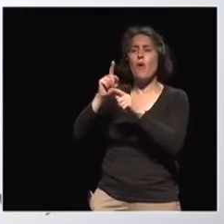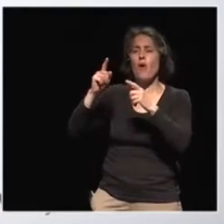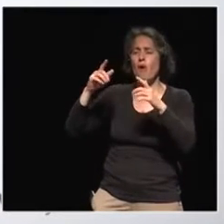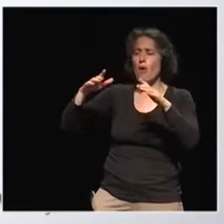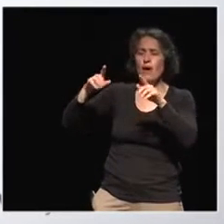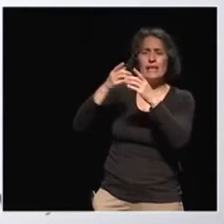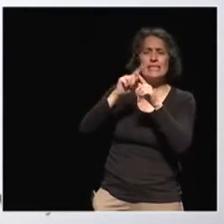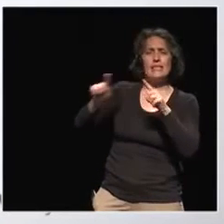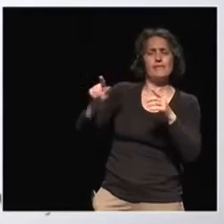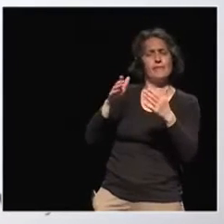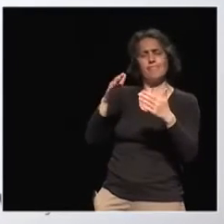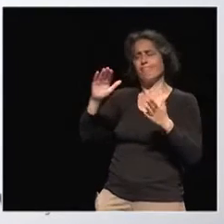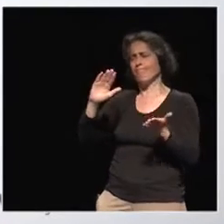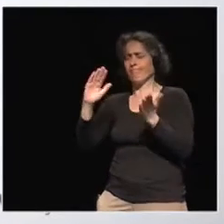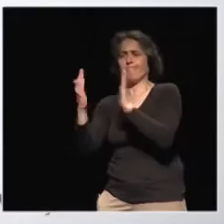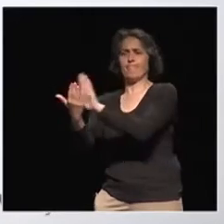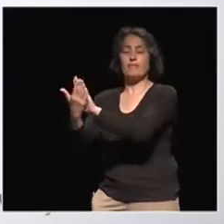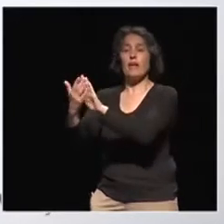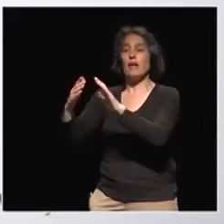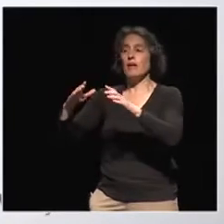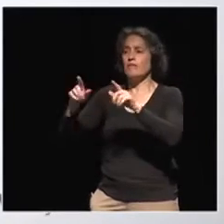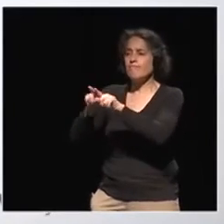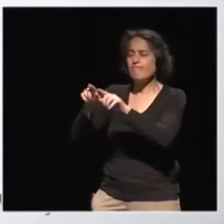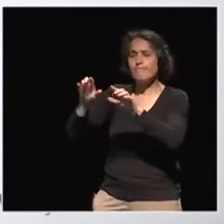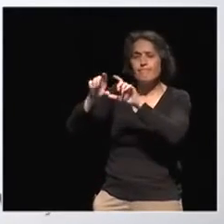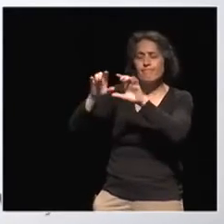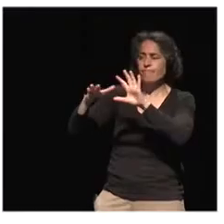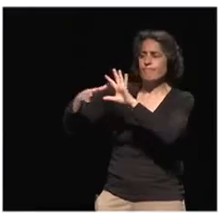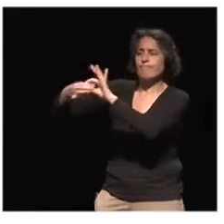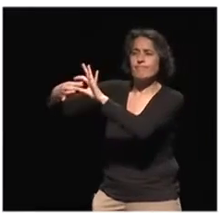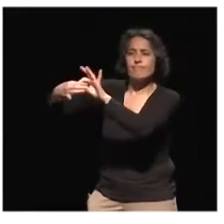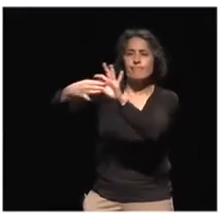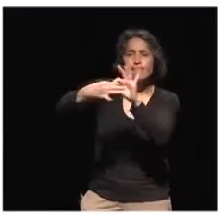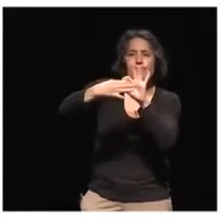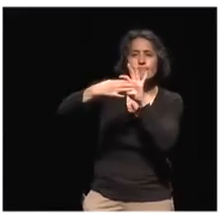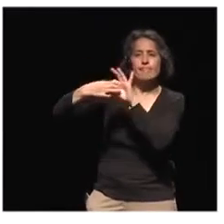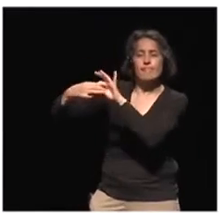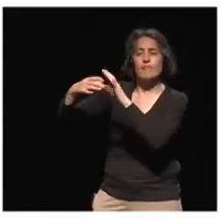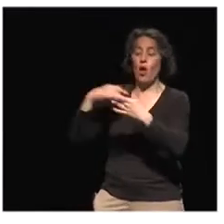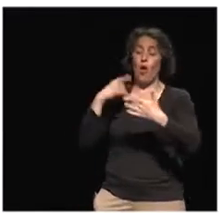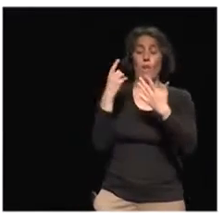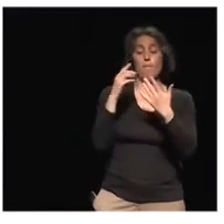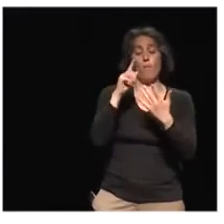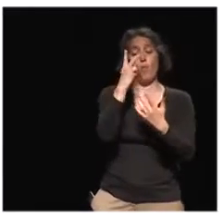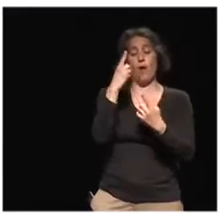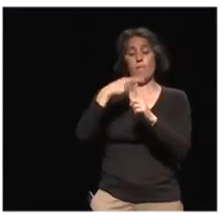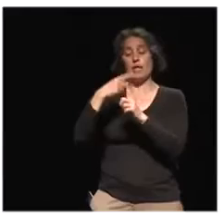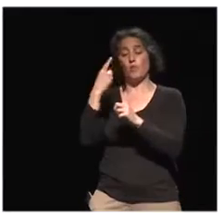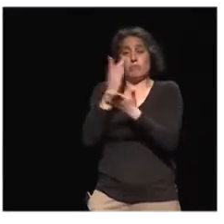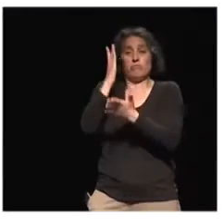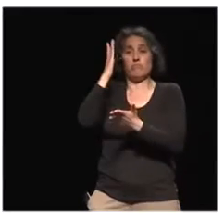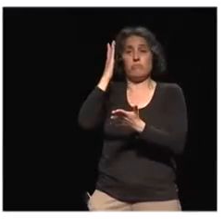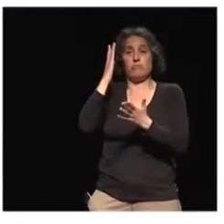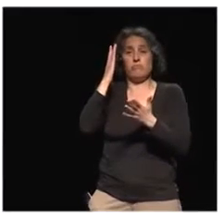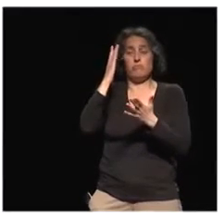to know, you need to, and the beauty of that was, you know why you're studying calculus. Right? And I didn't know